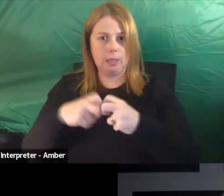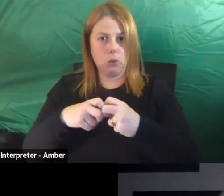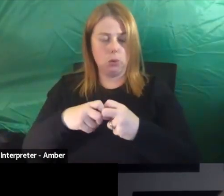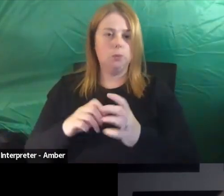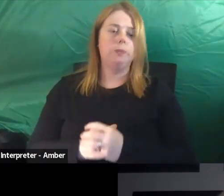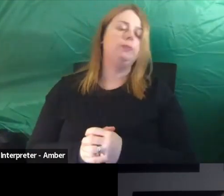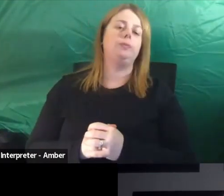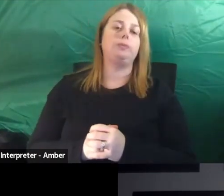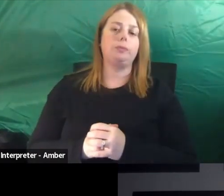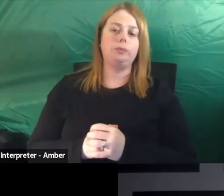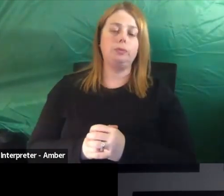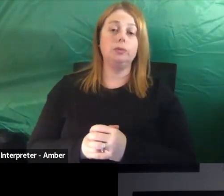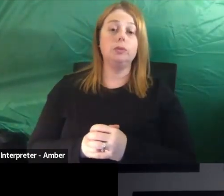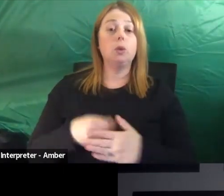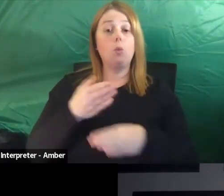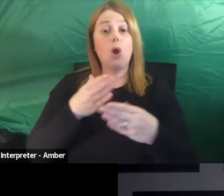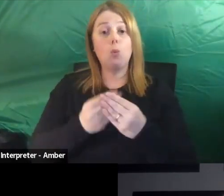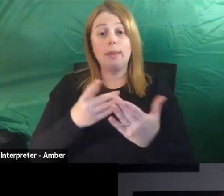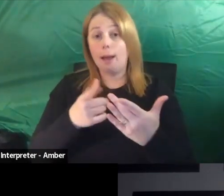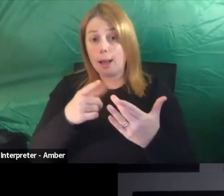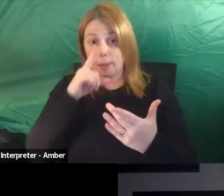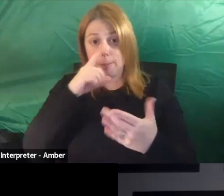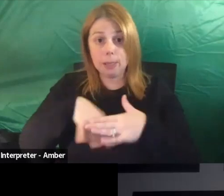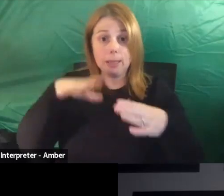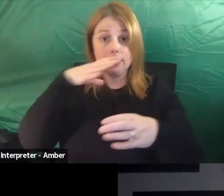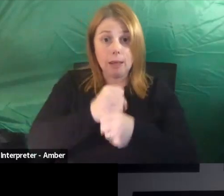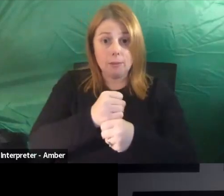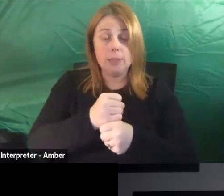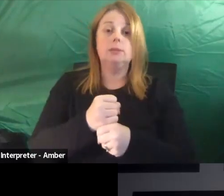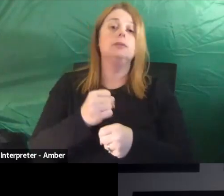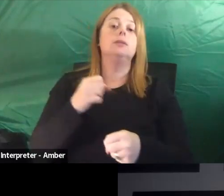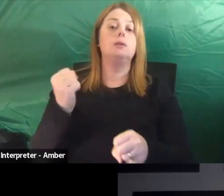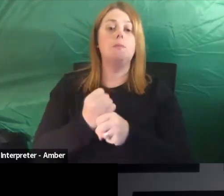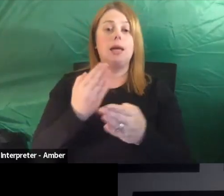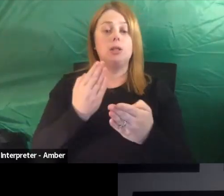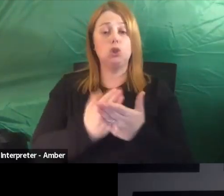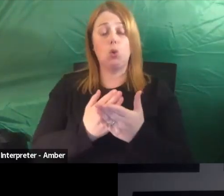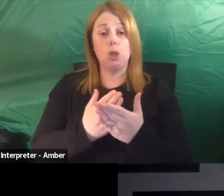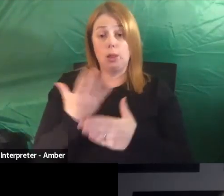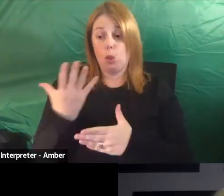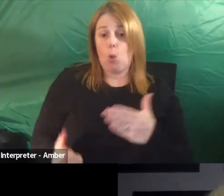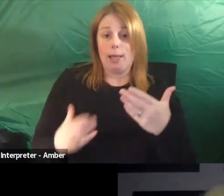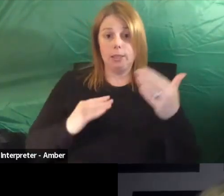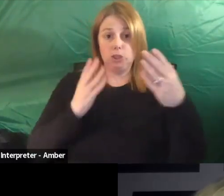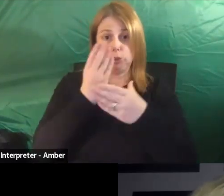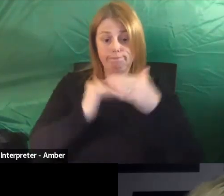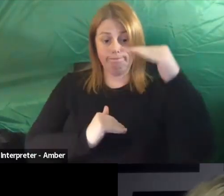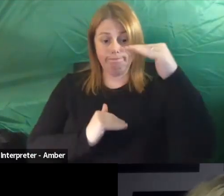Premiers and Treasurers, the National Joint Council on Closing the Gap, the Commonwealth Government's Regional Banking Task Force and other